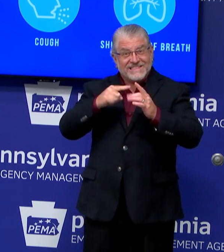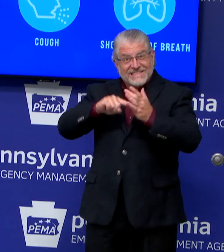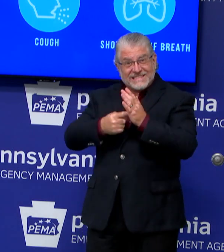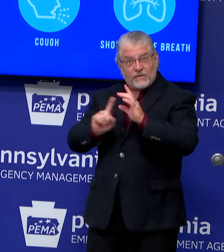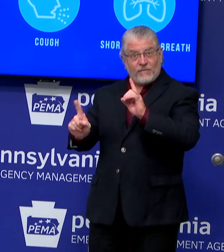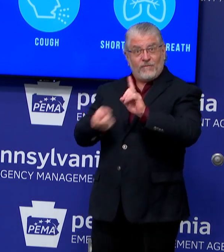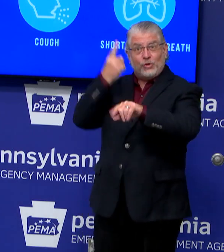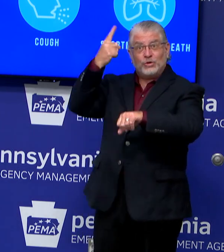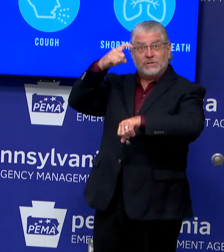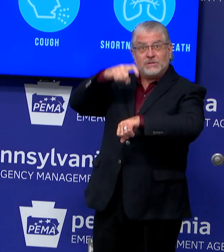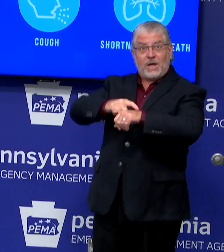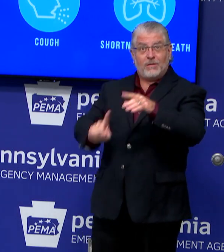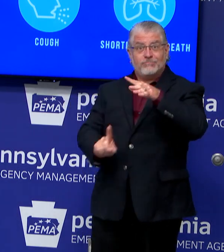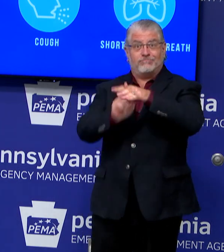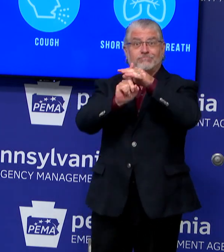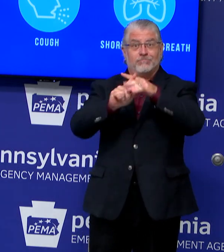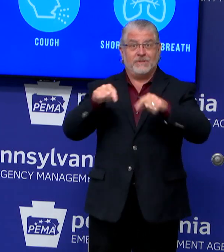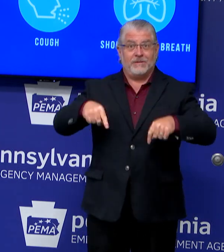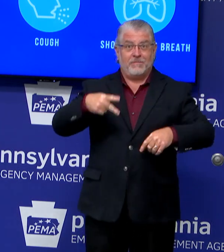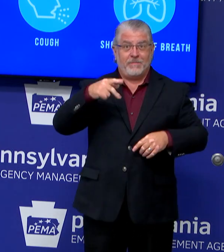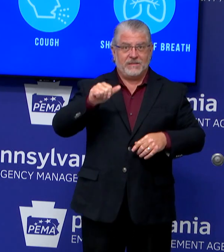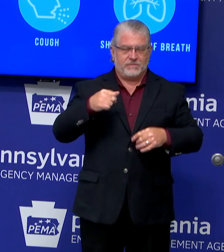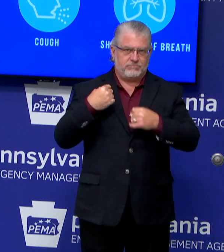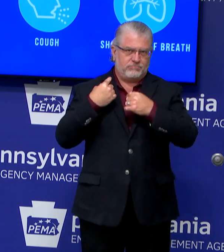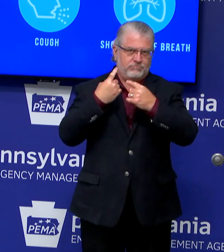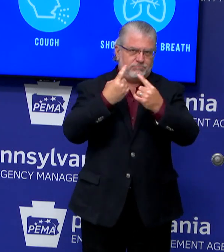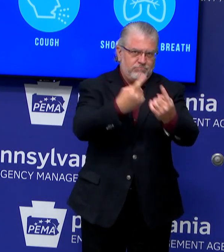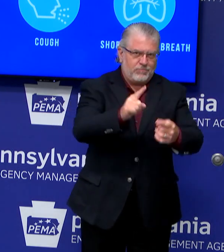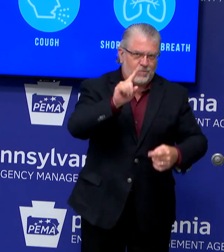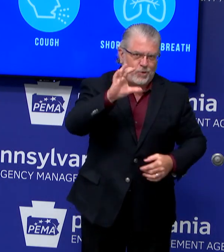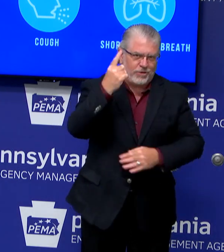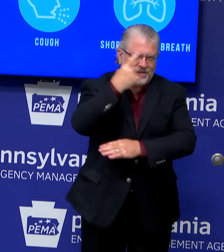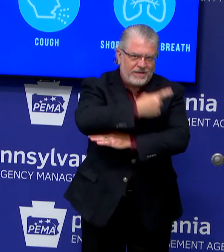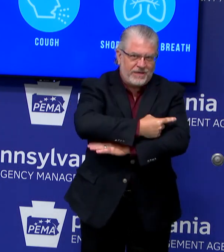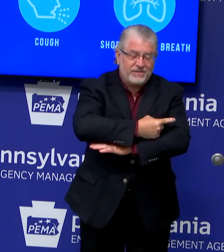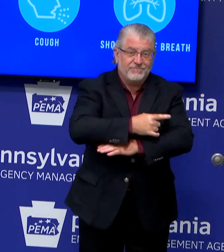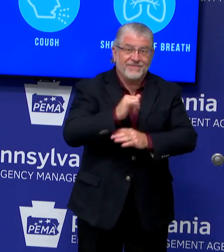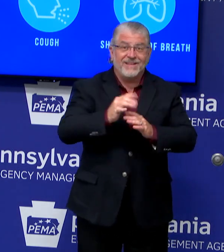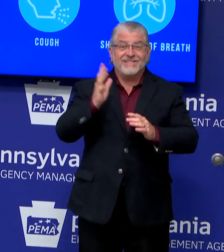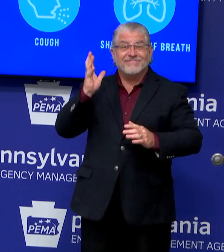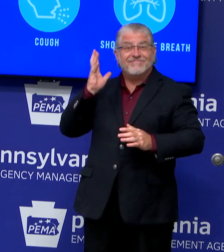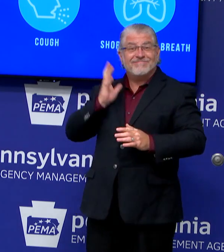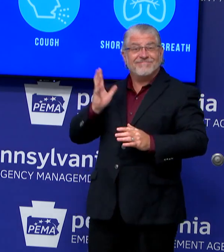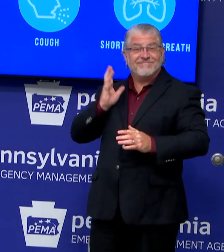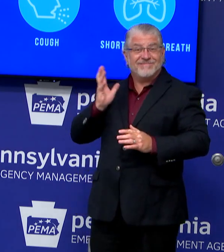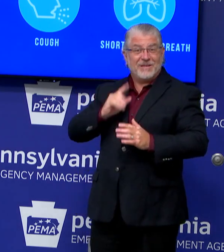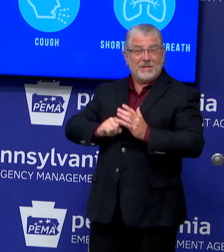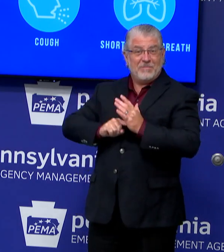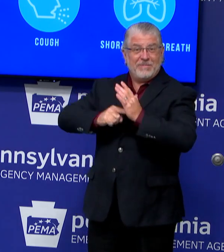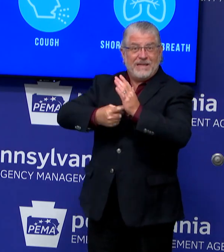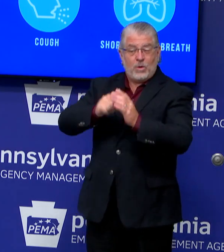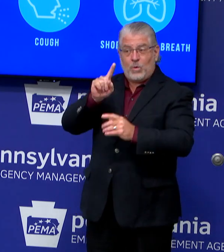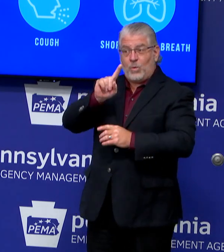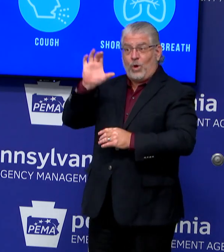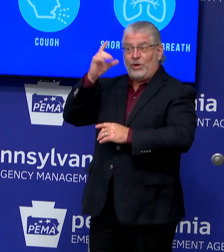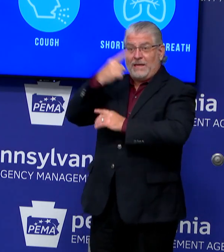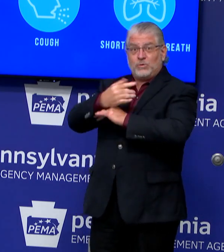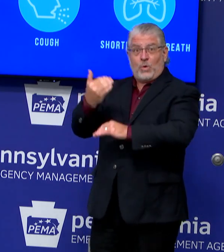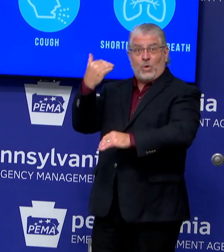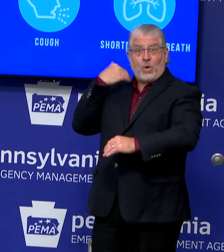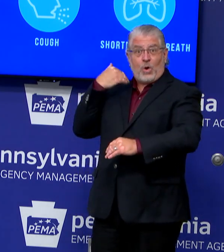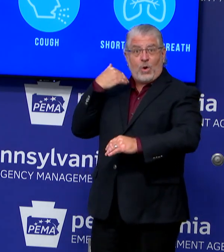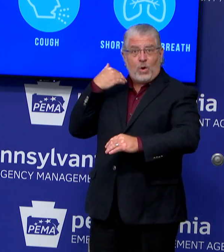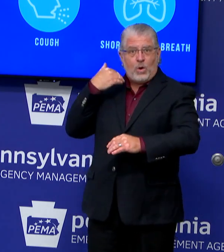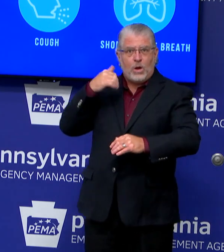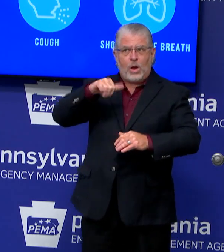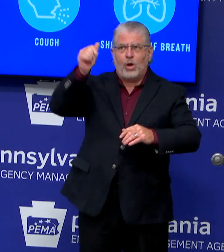in Pennsylvania, and back then, back in the early days of this, 100 days ago, my fellow governors and